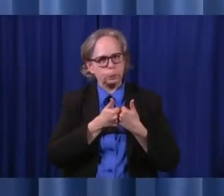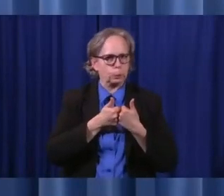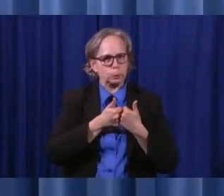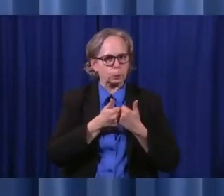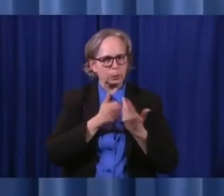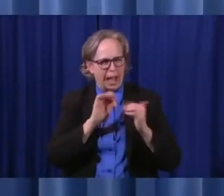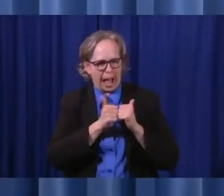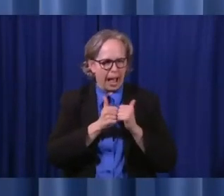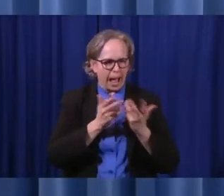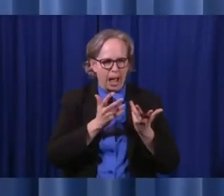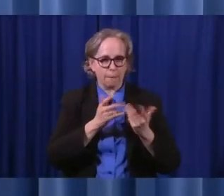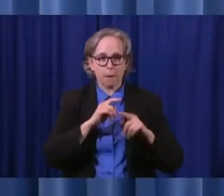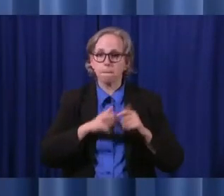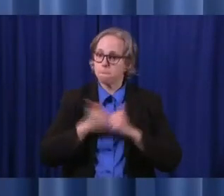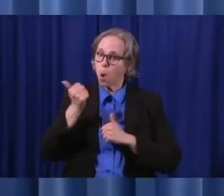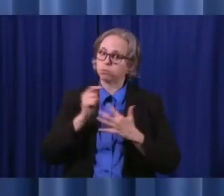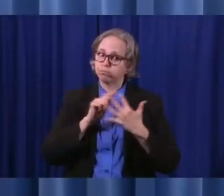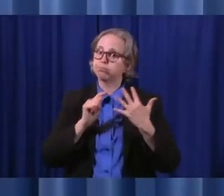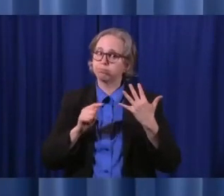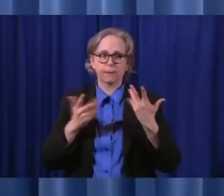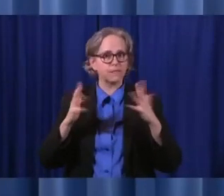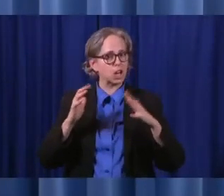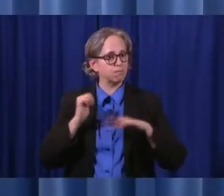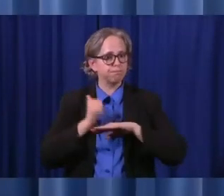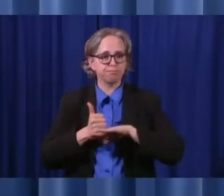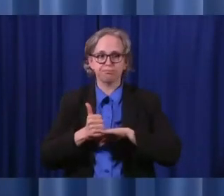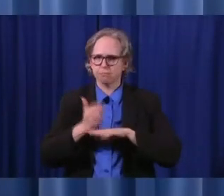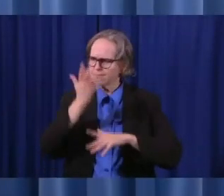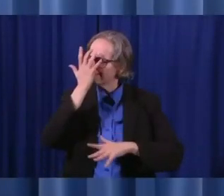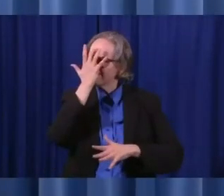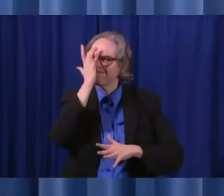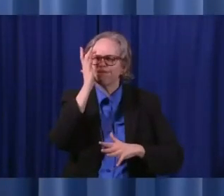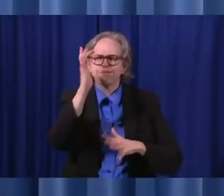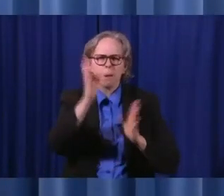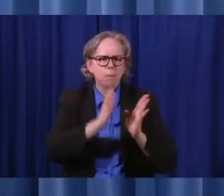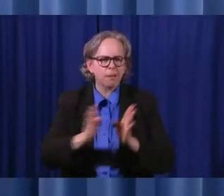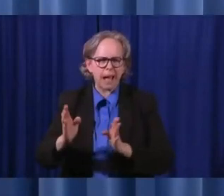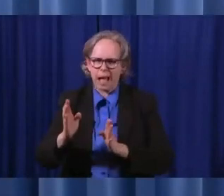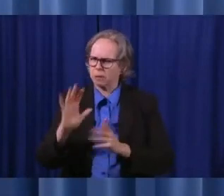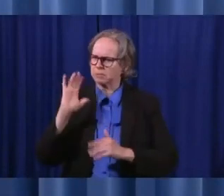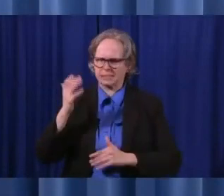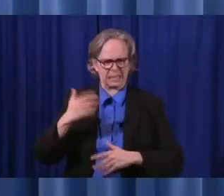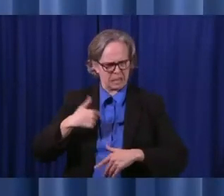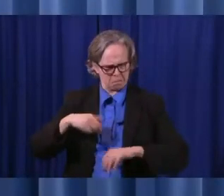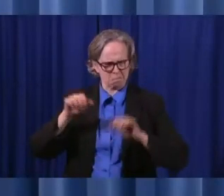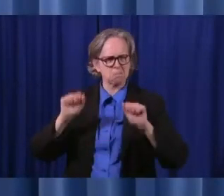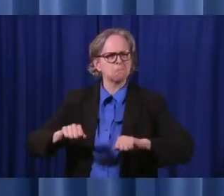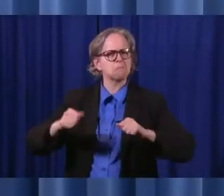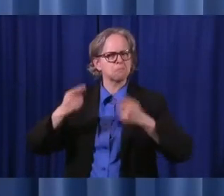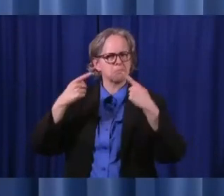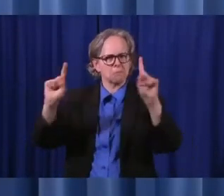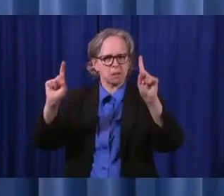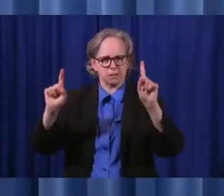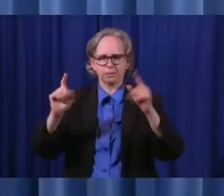they have worked out a way that it appears to us that's going to work. And we'll have those announcements on Thursday.